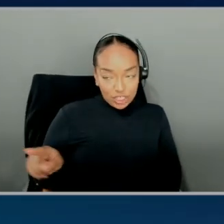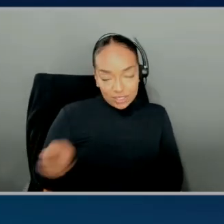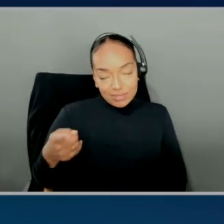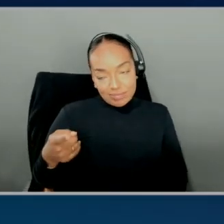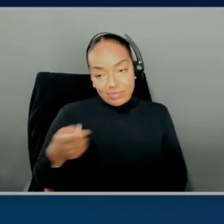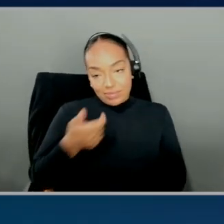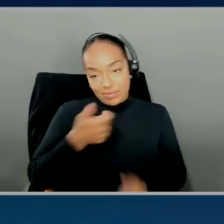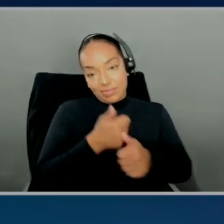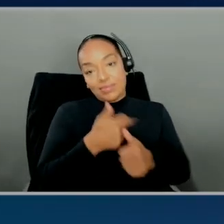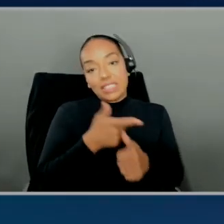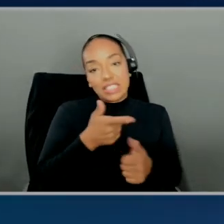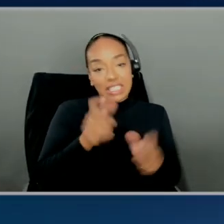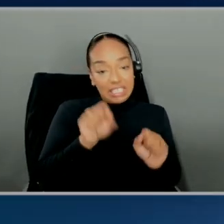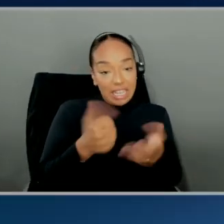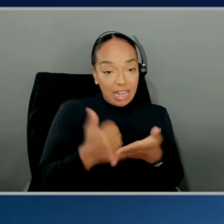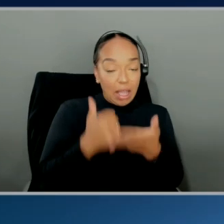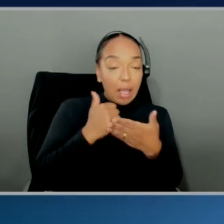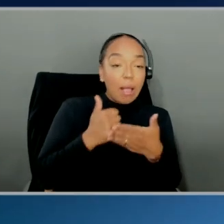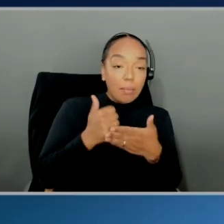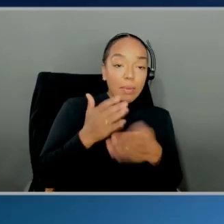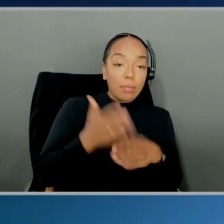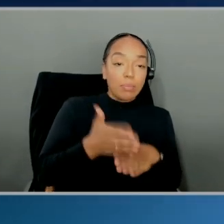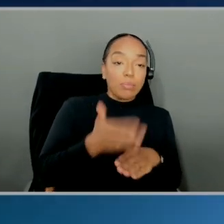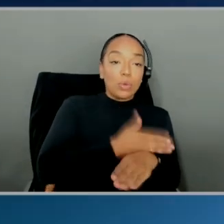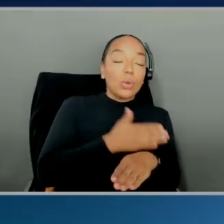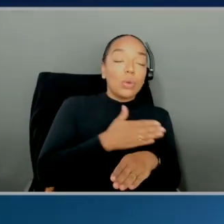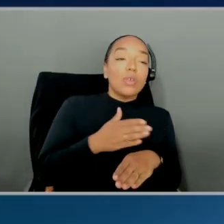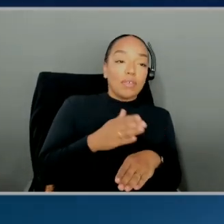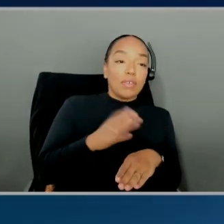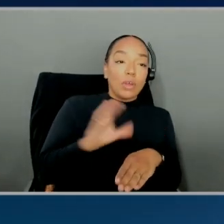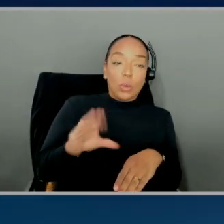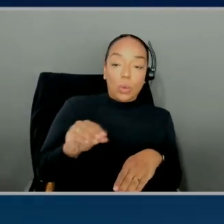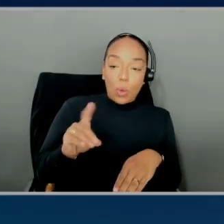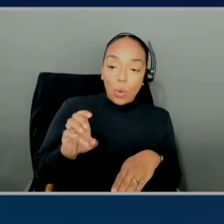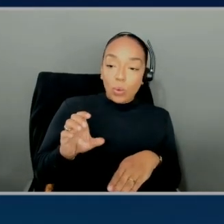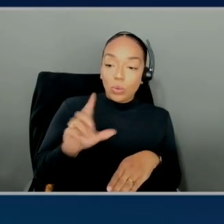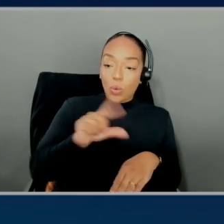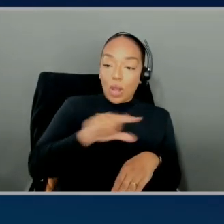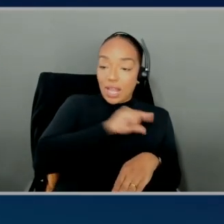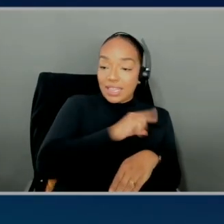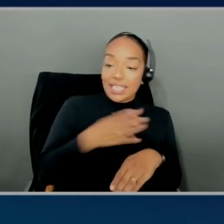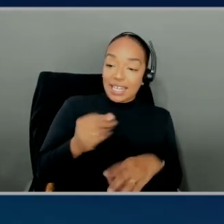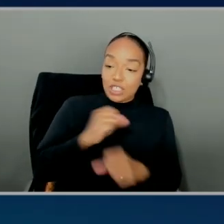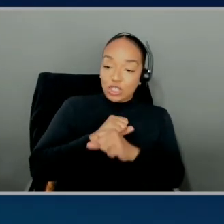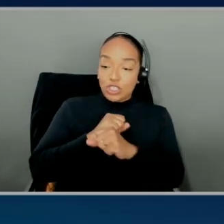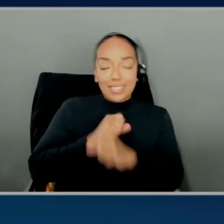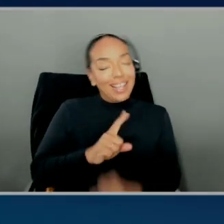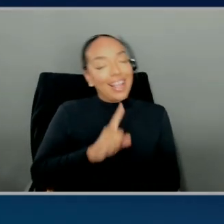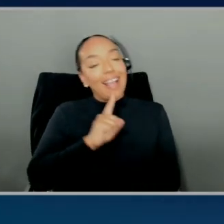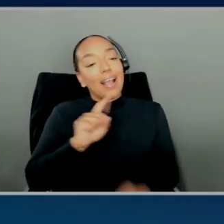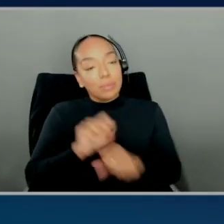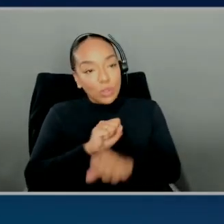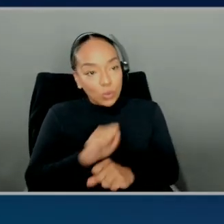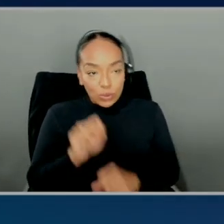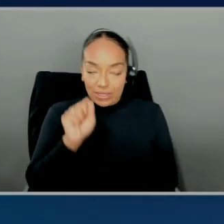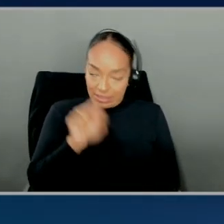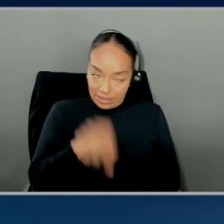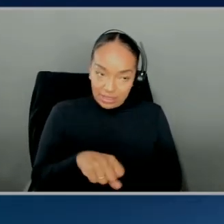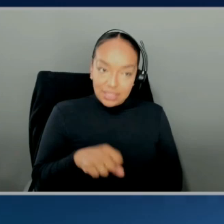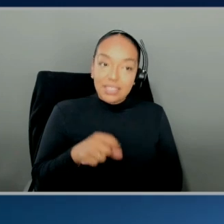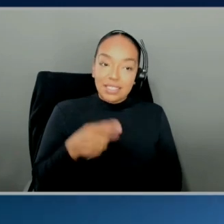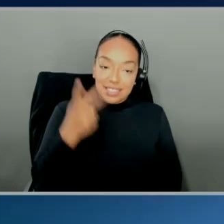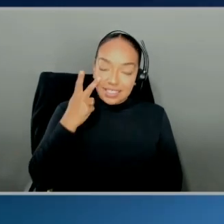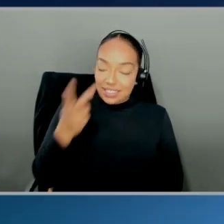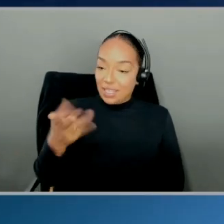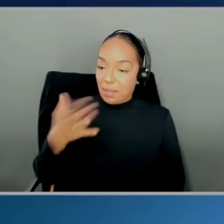Can this help improve code quality and security? The answer is absolutely, yes, it can. Yep. And I'm going to just take a quick peek. Oh, looky there. Some of my problem solving,